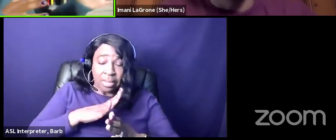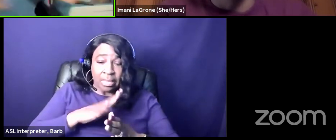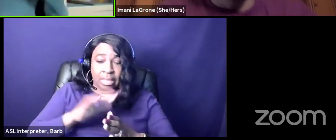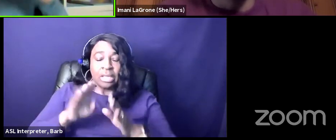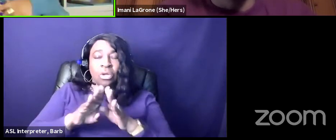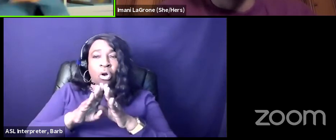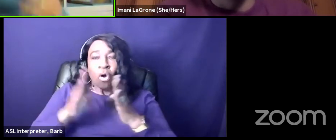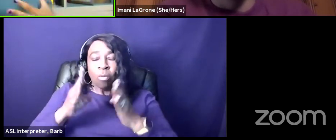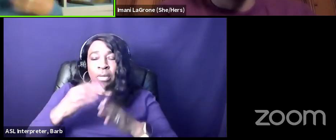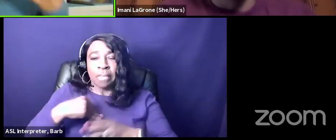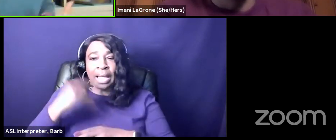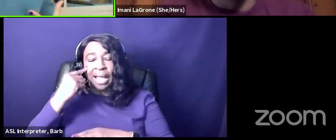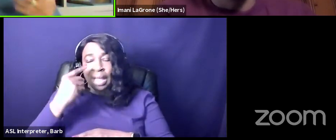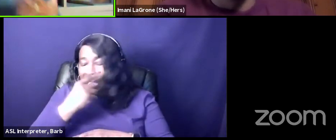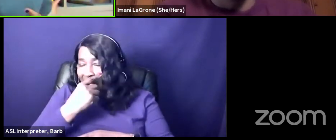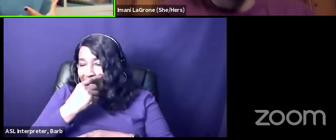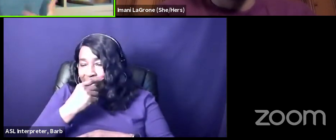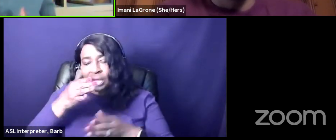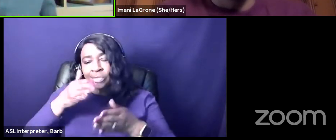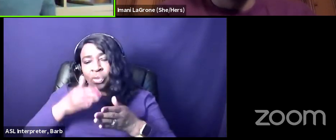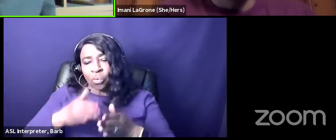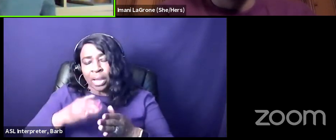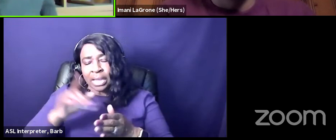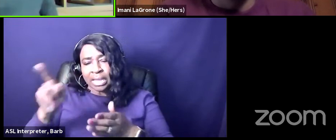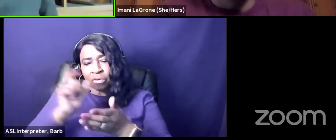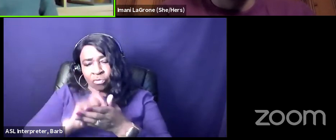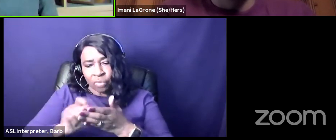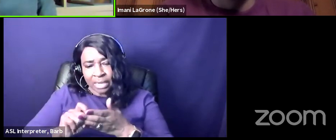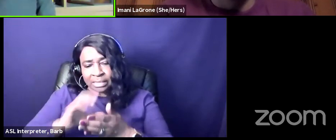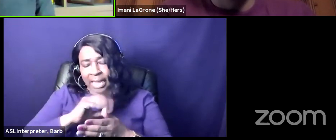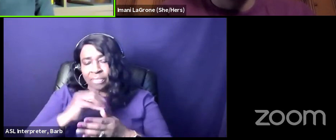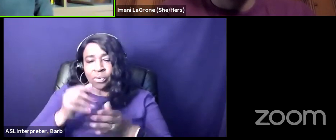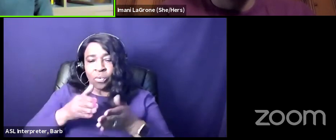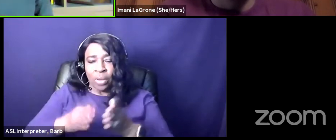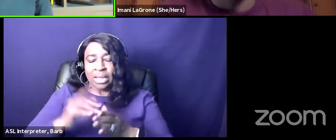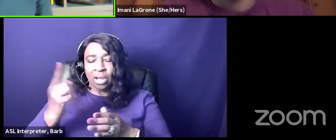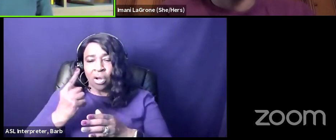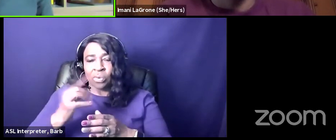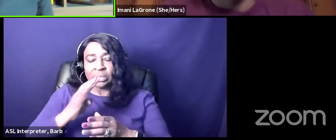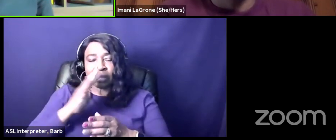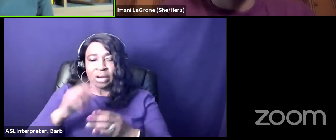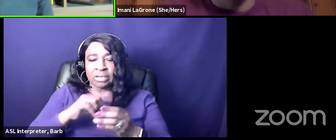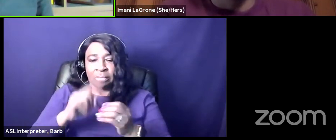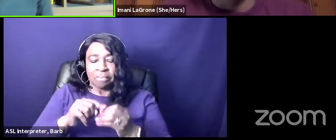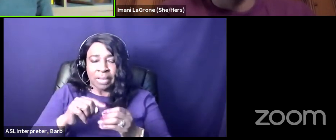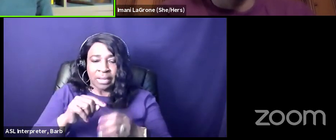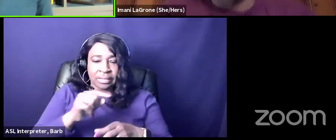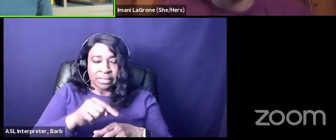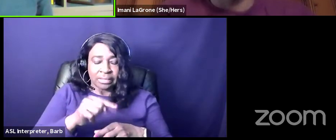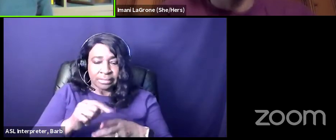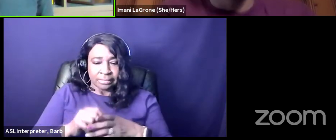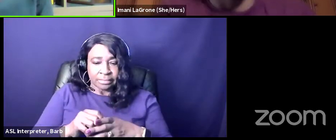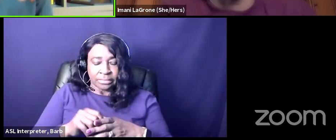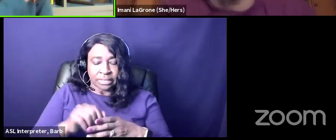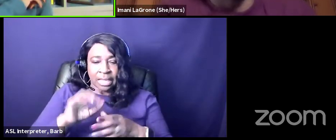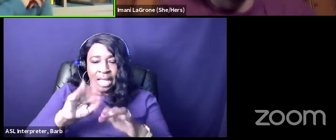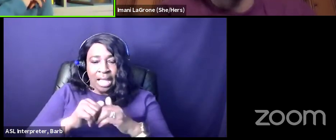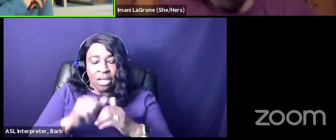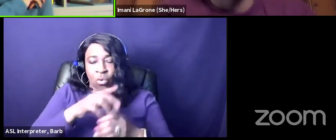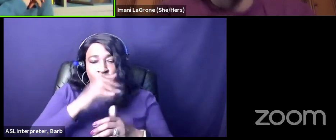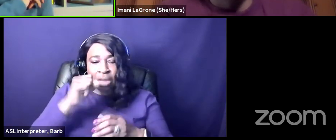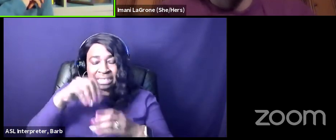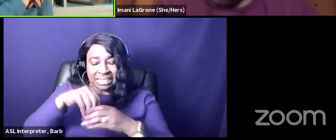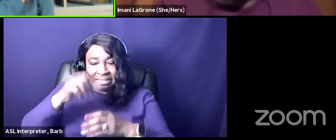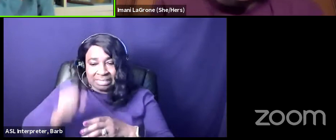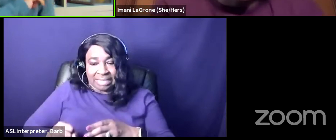and then white women but the way he writes white women and the way he always talks about like stop stop being fearful of the ones in the south y'all like it's the